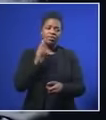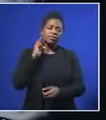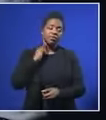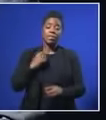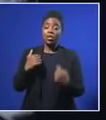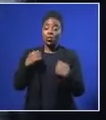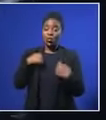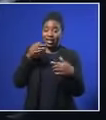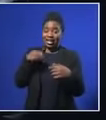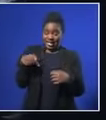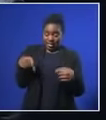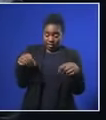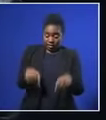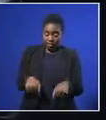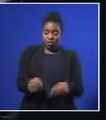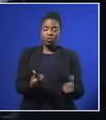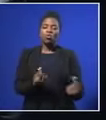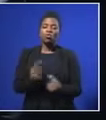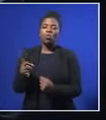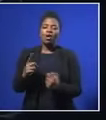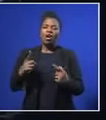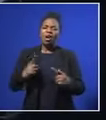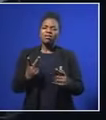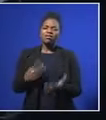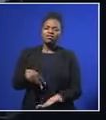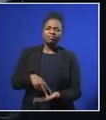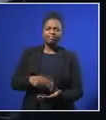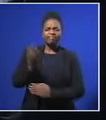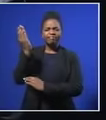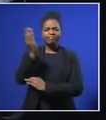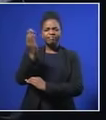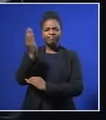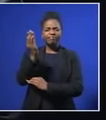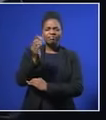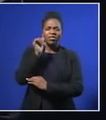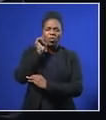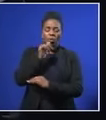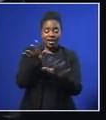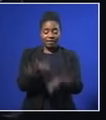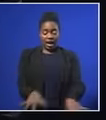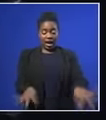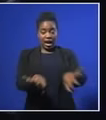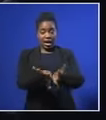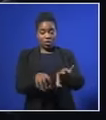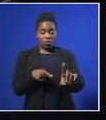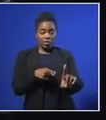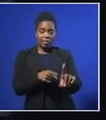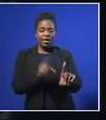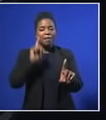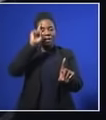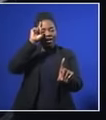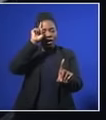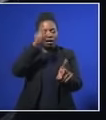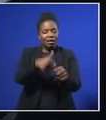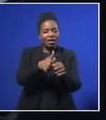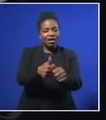called upon to stand up and speak out on the values for which Madiba lived